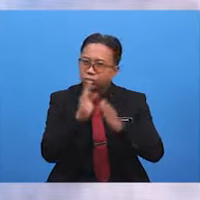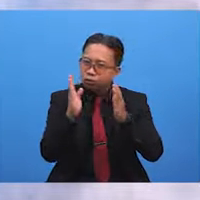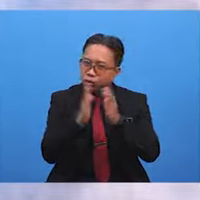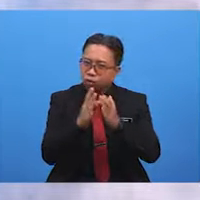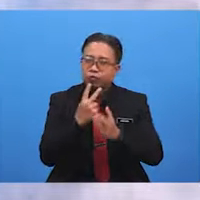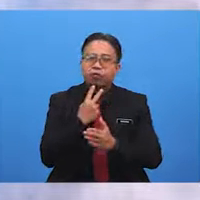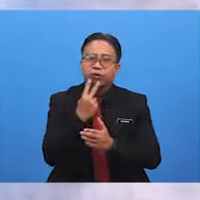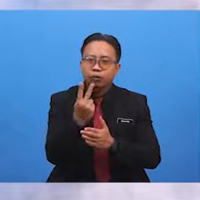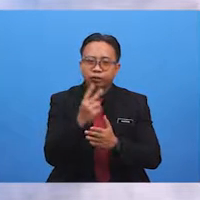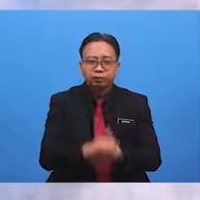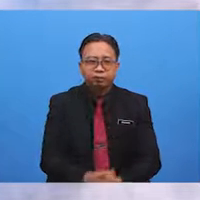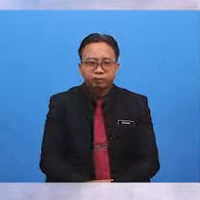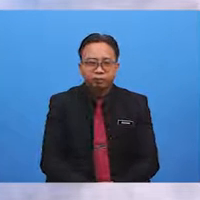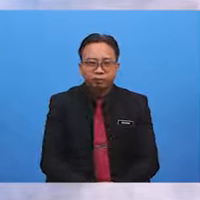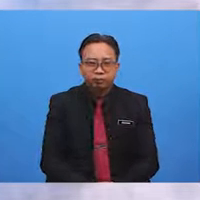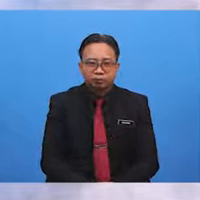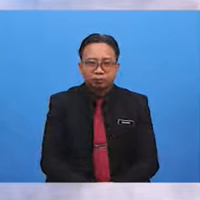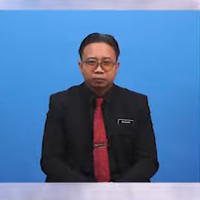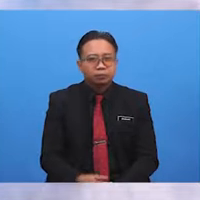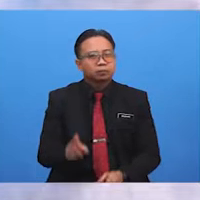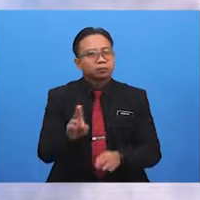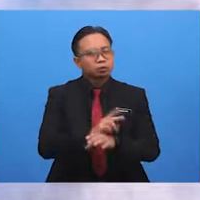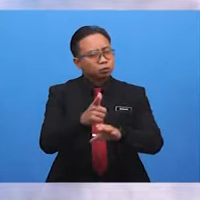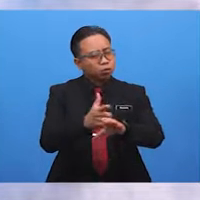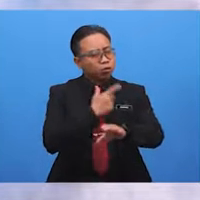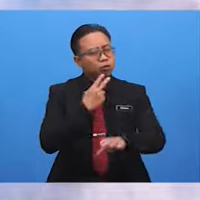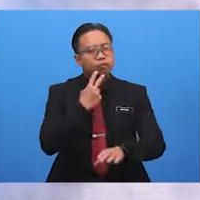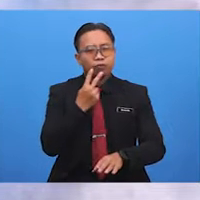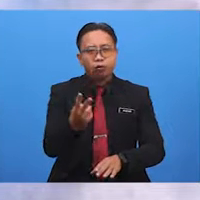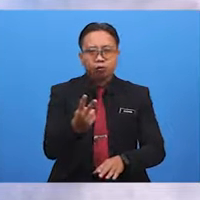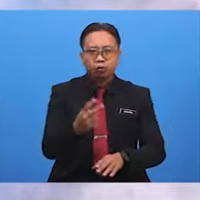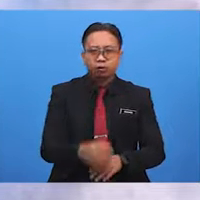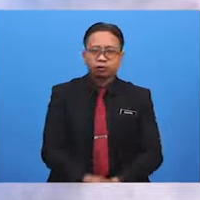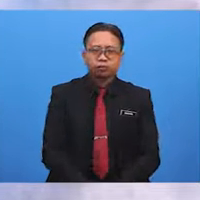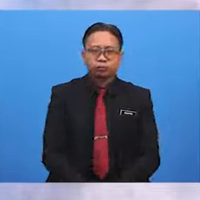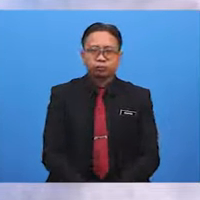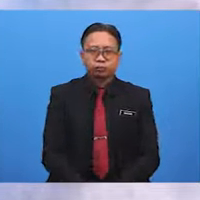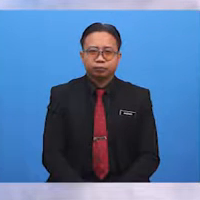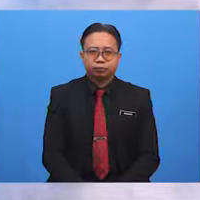Some English words use the long vowel U sound.